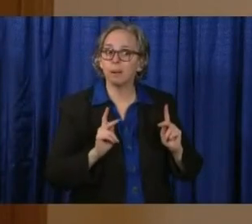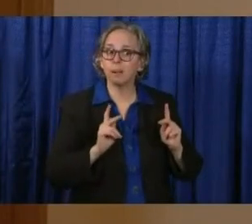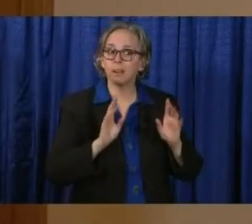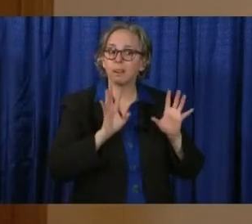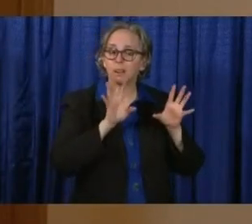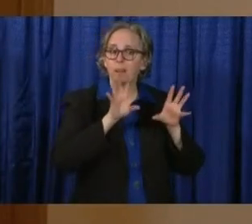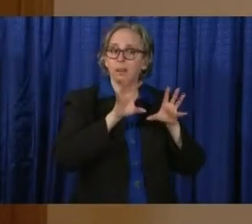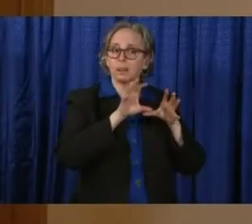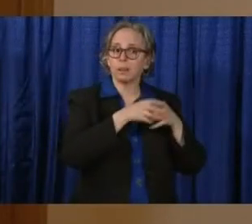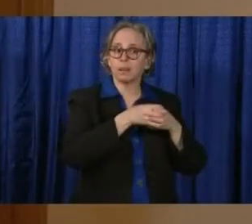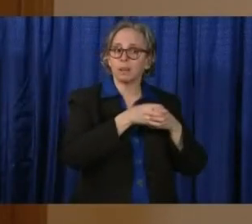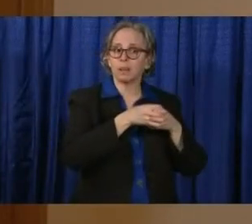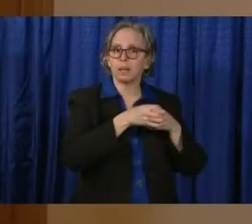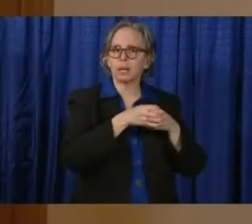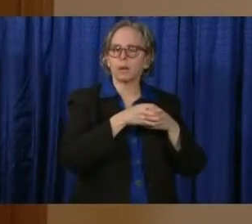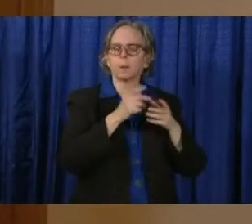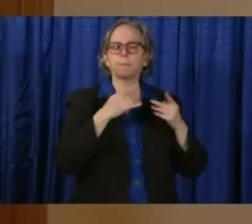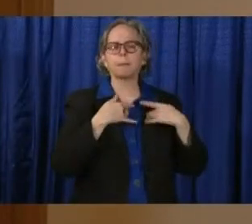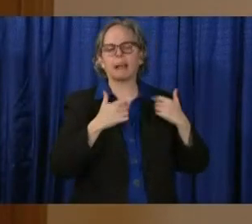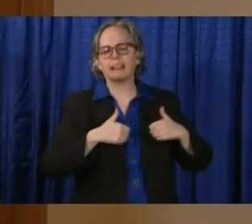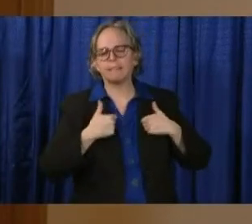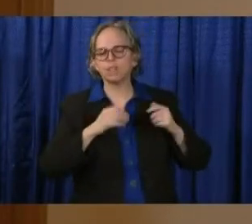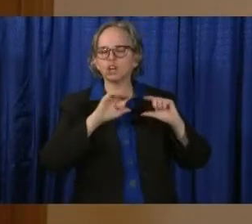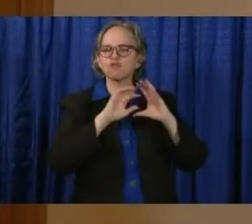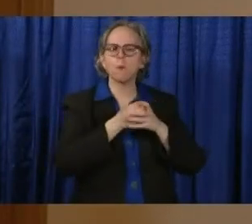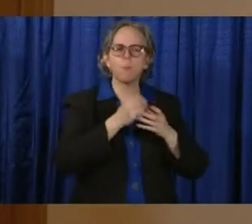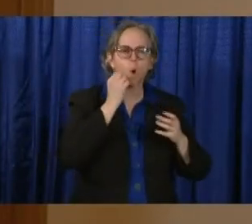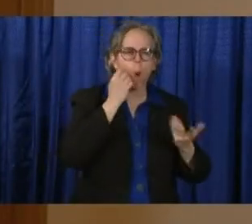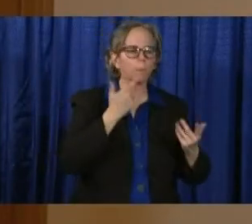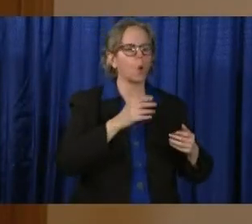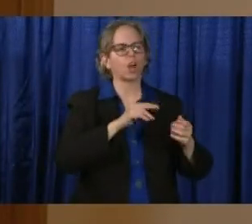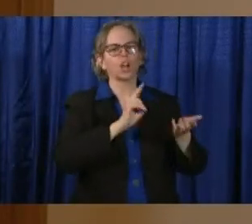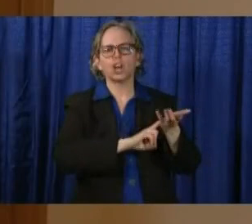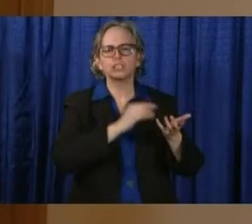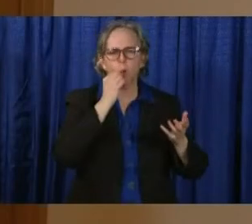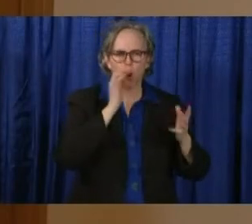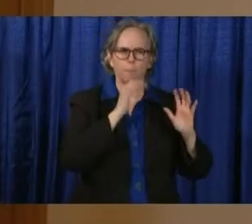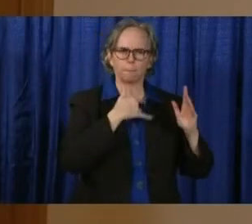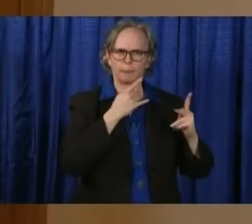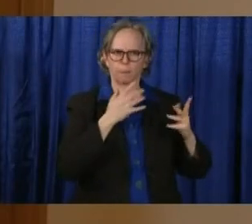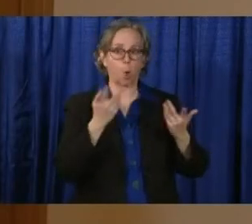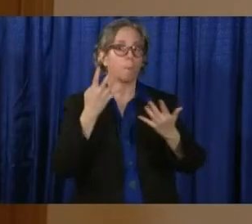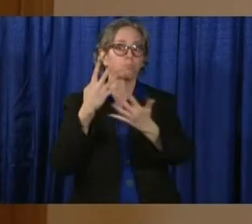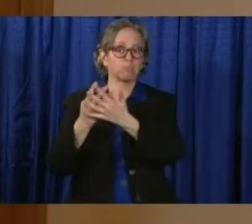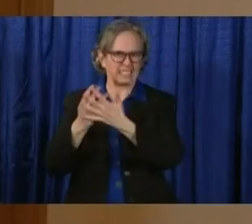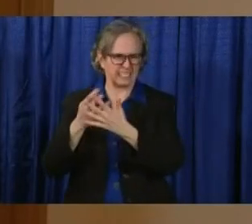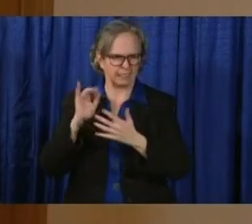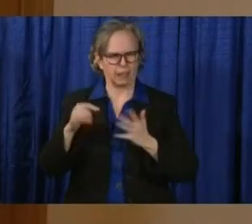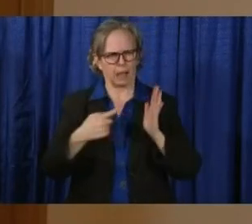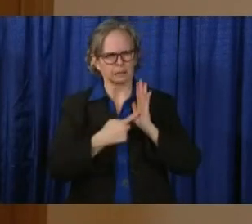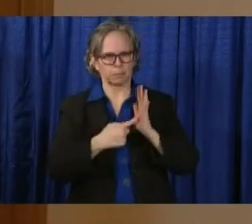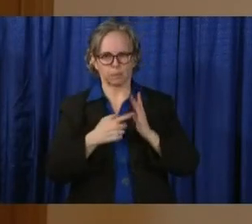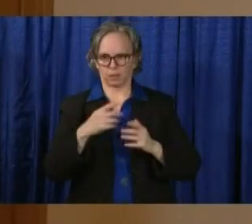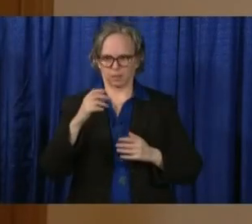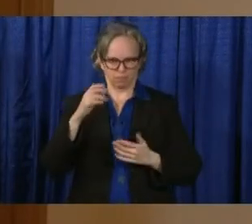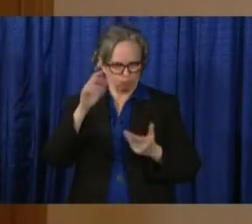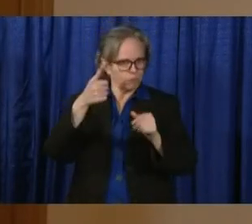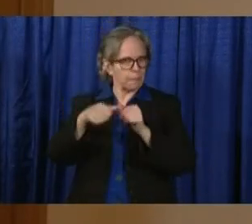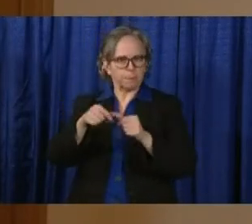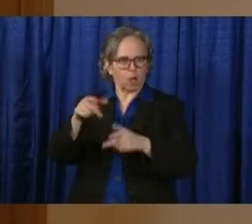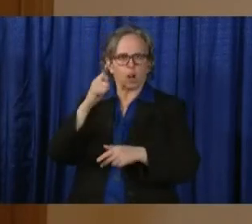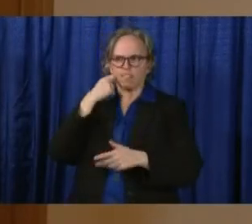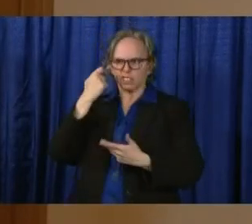we had a tremendous discussion in response to outbreaks in our prisons and in a federal prison this weekend.